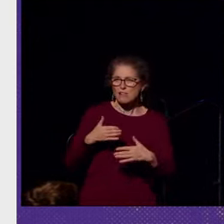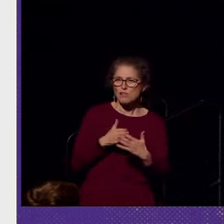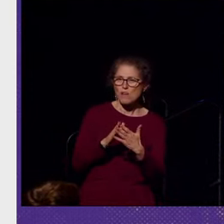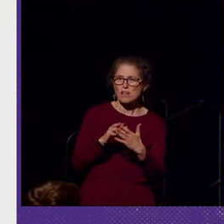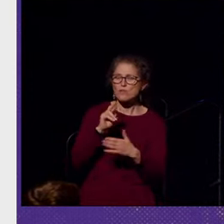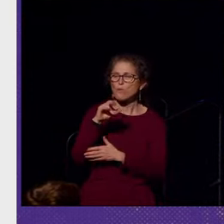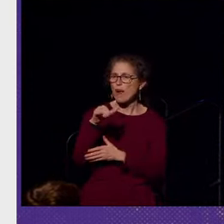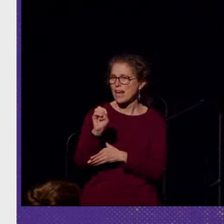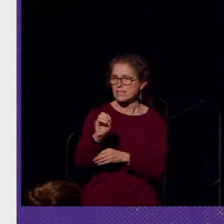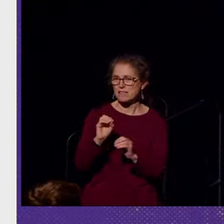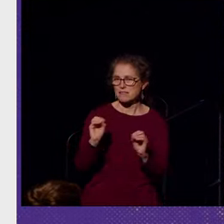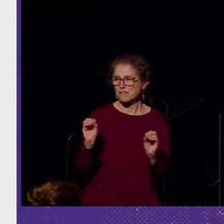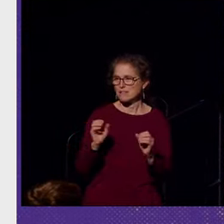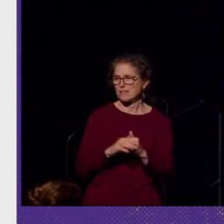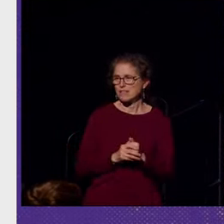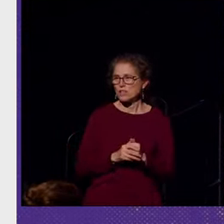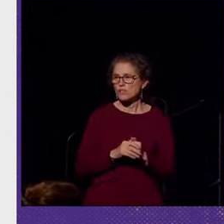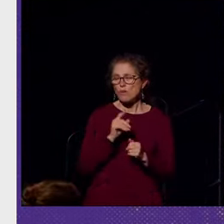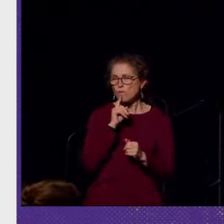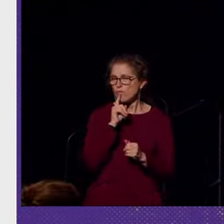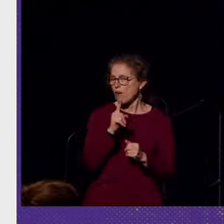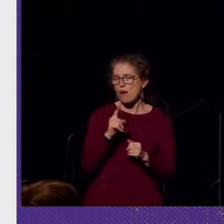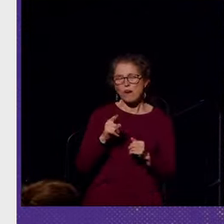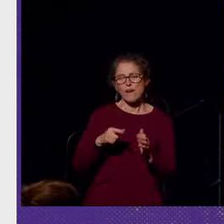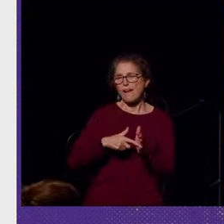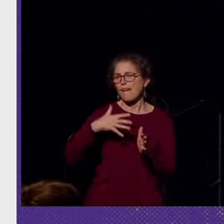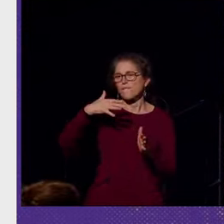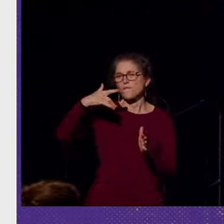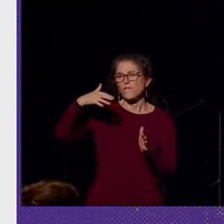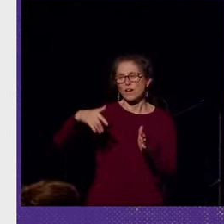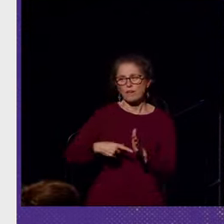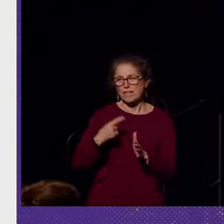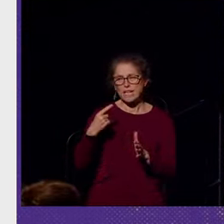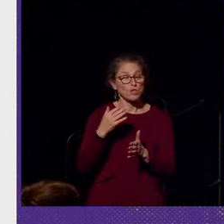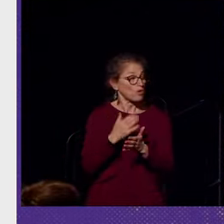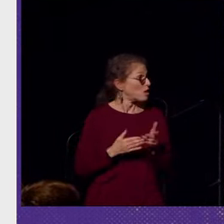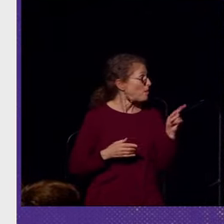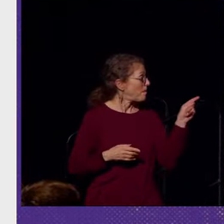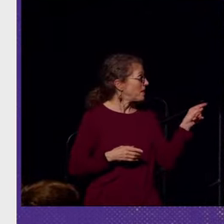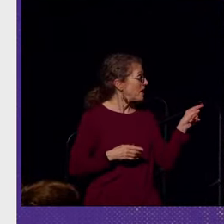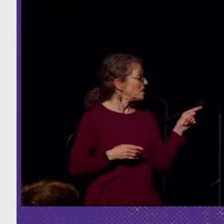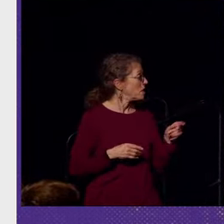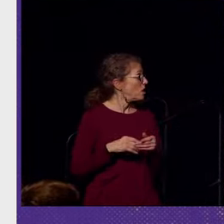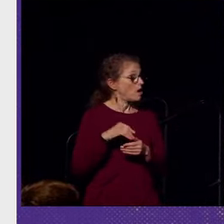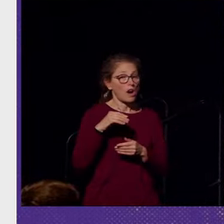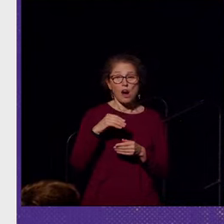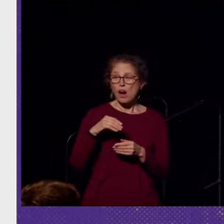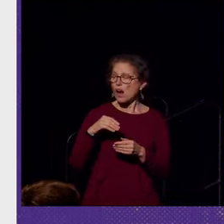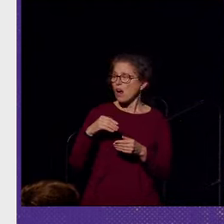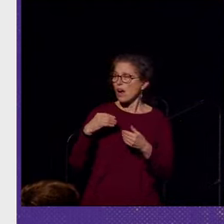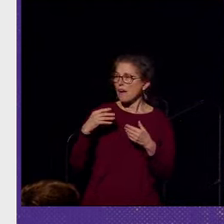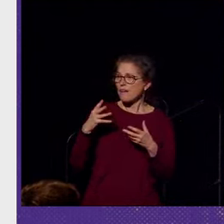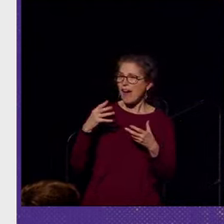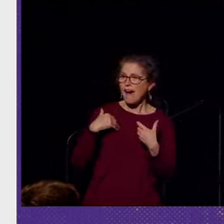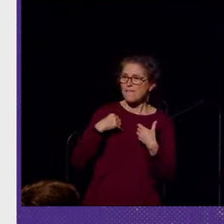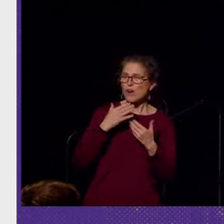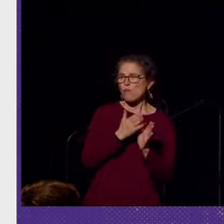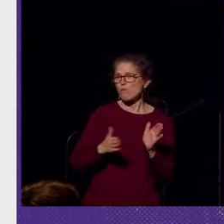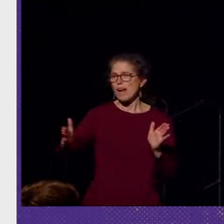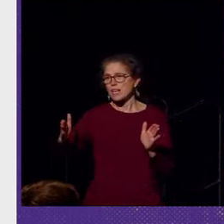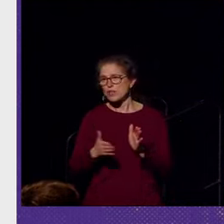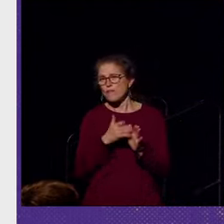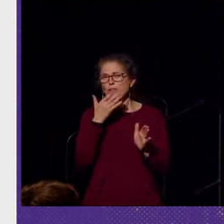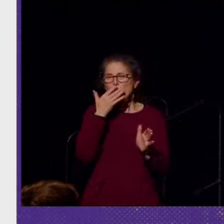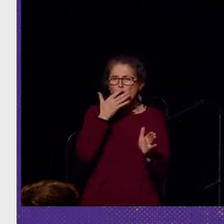race so very infrequently. So some of these are mentions of a range of colors. Some of them,